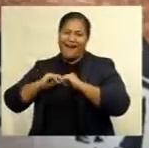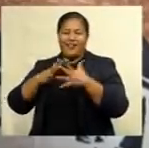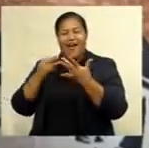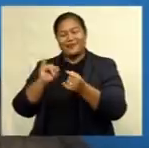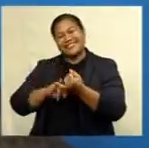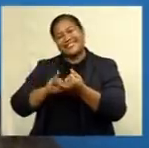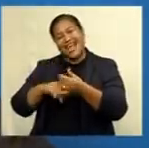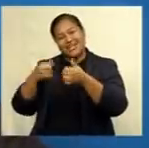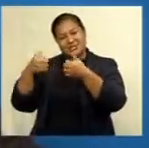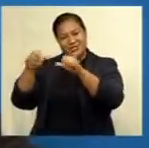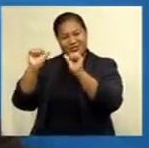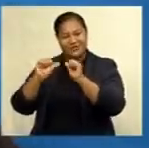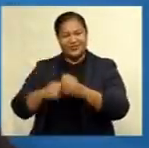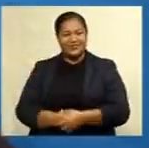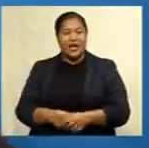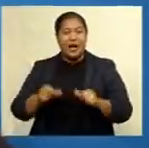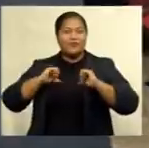come.